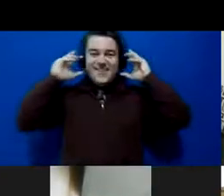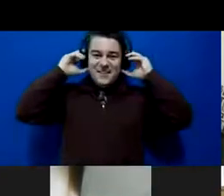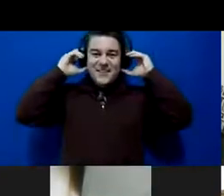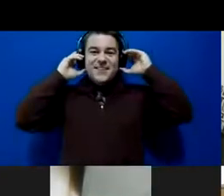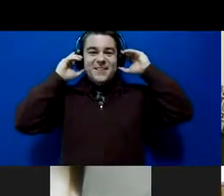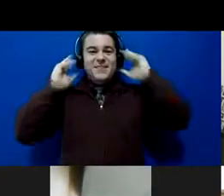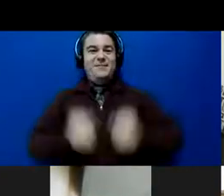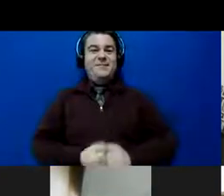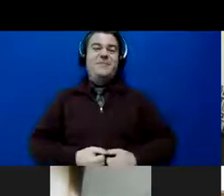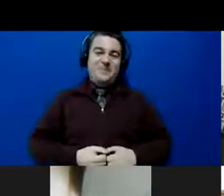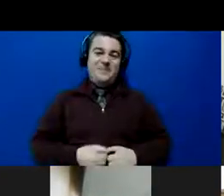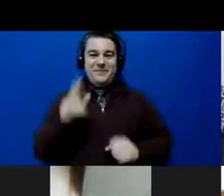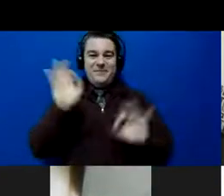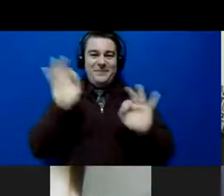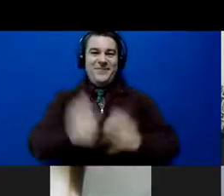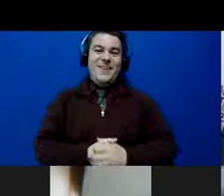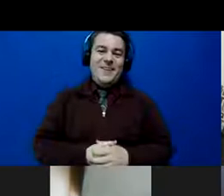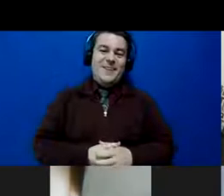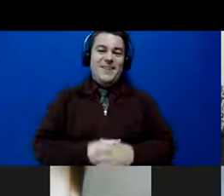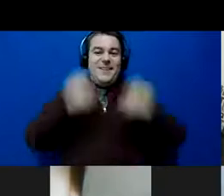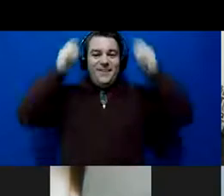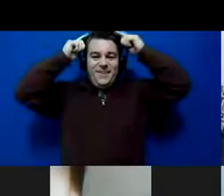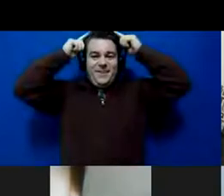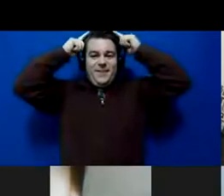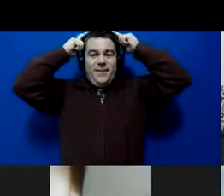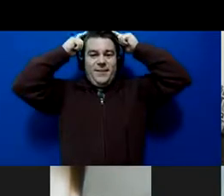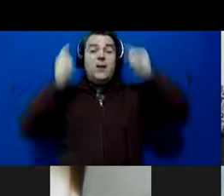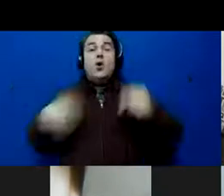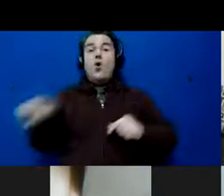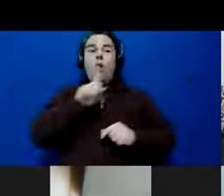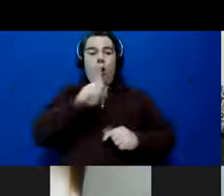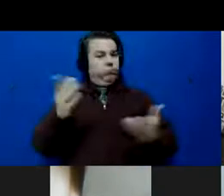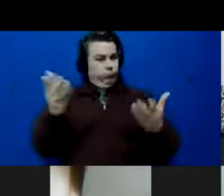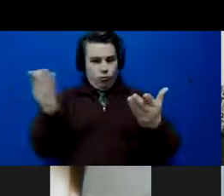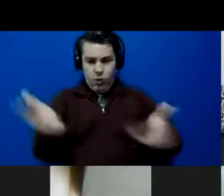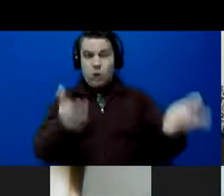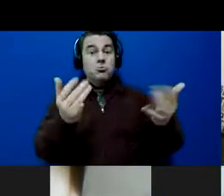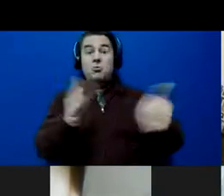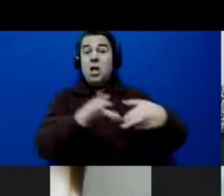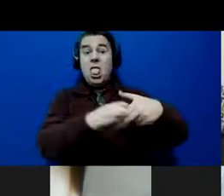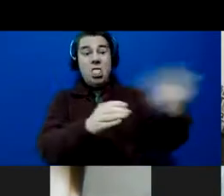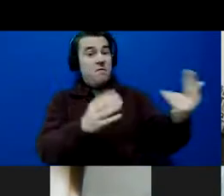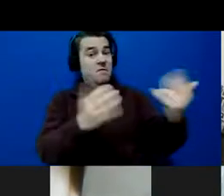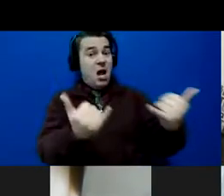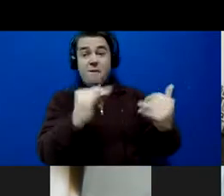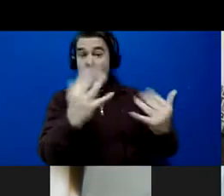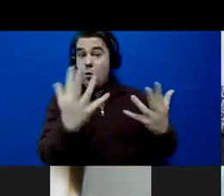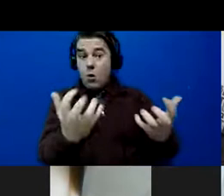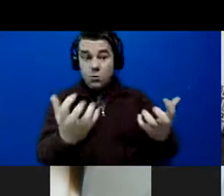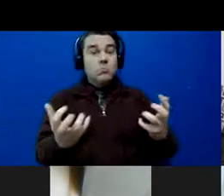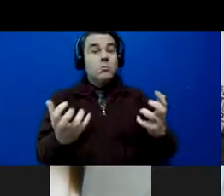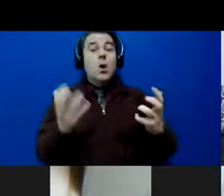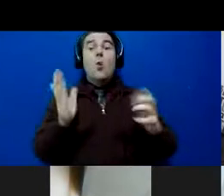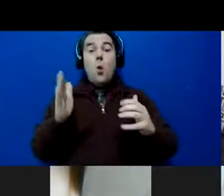Perfect. Okay. Um, and you are welcome to leave now if you need to. I am going to turn our